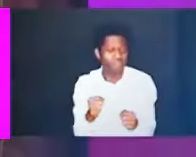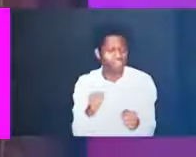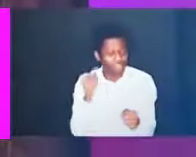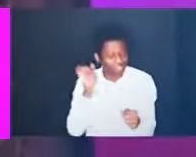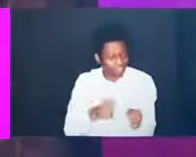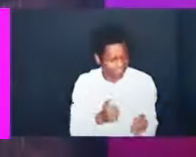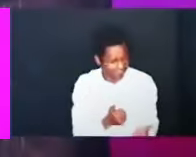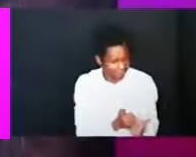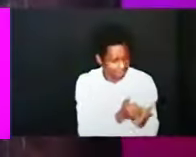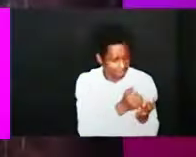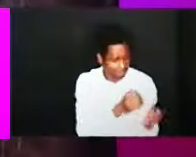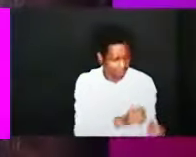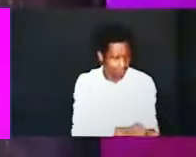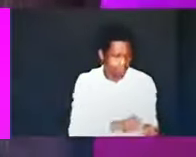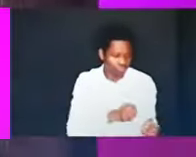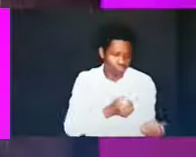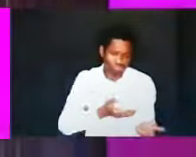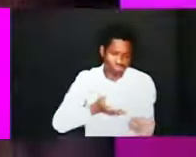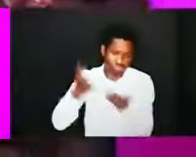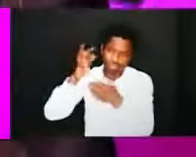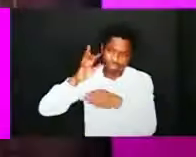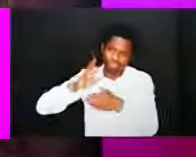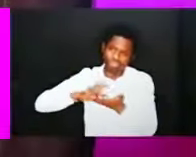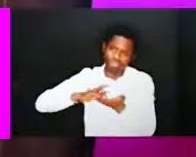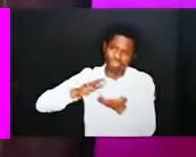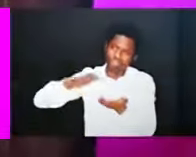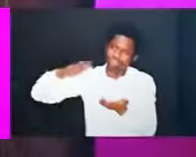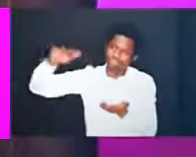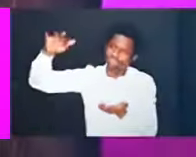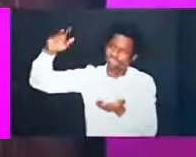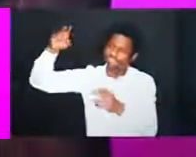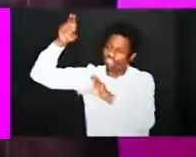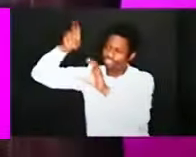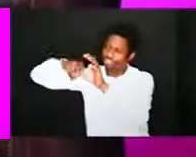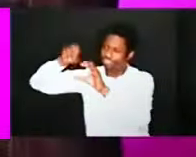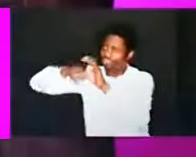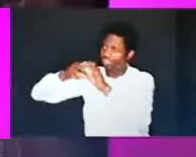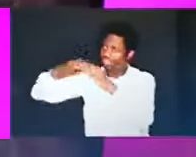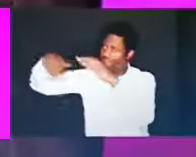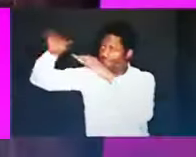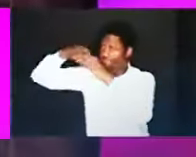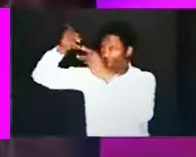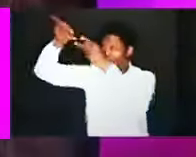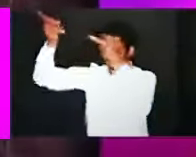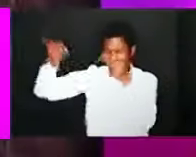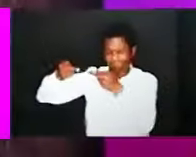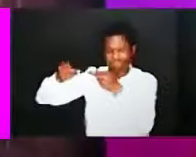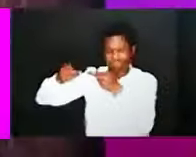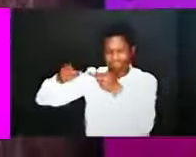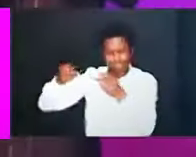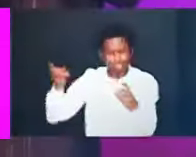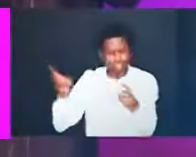he raised Christ from the dead and seated him in the heavenly place